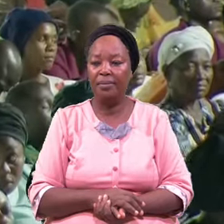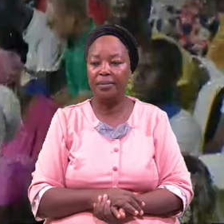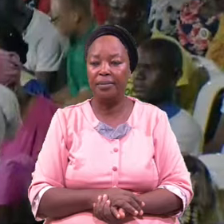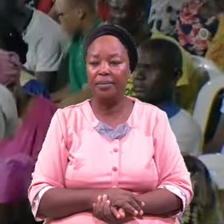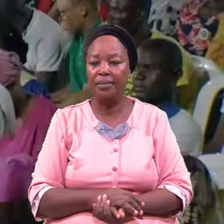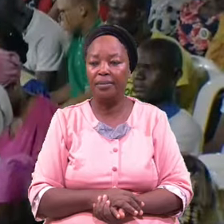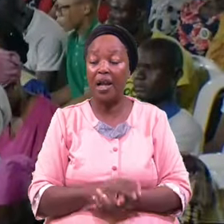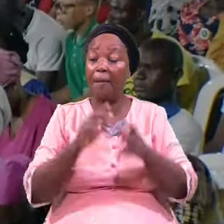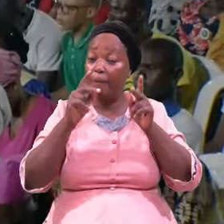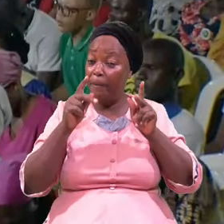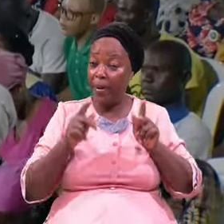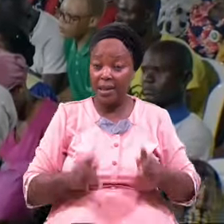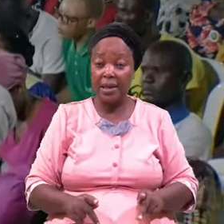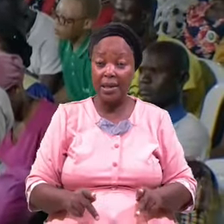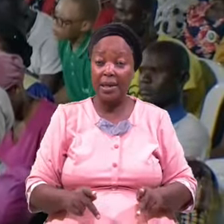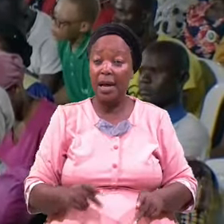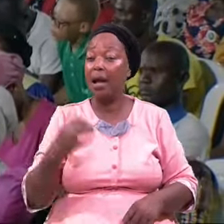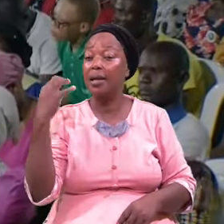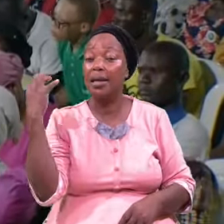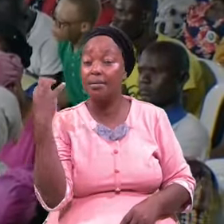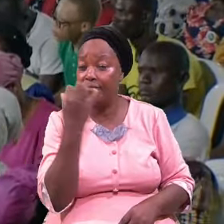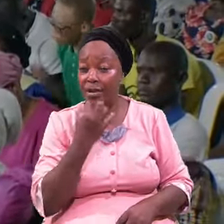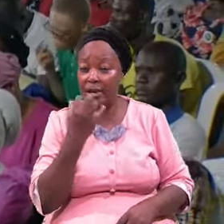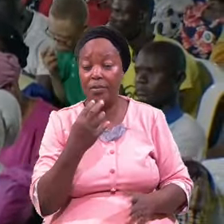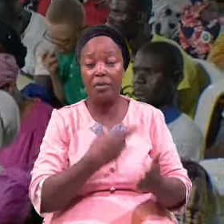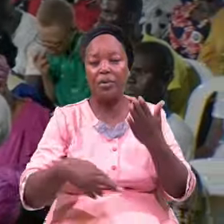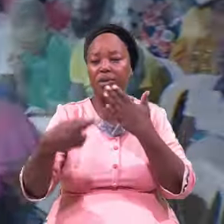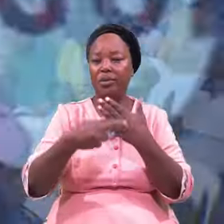Personal Incredible Restoration